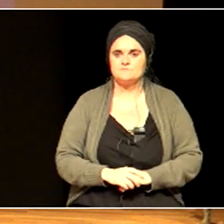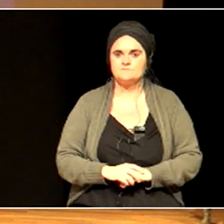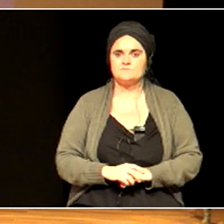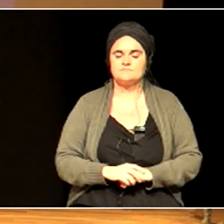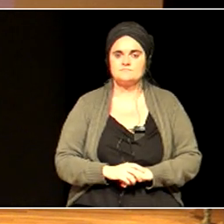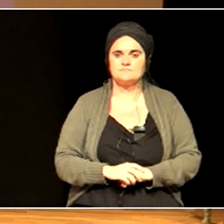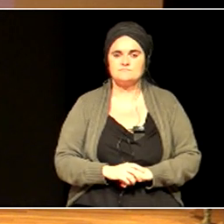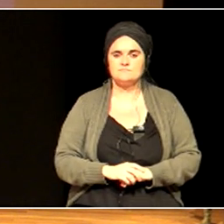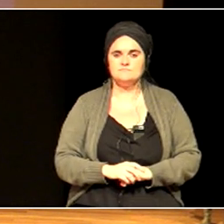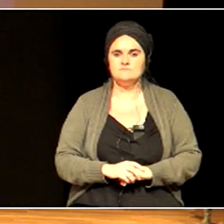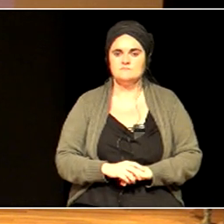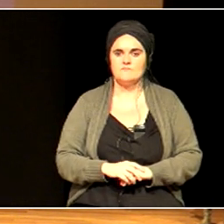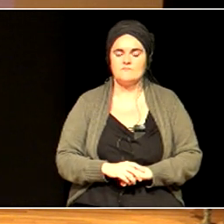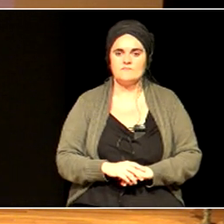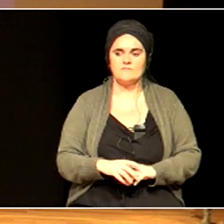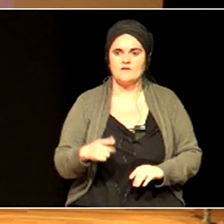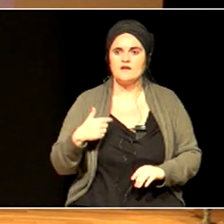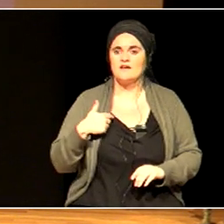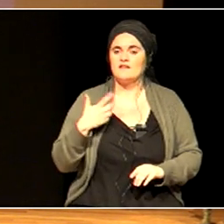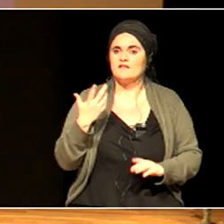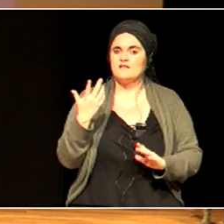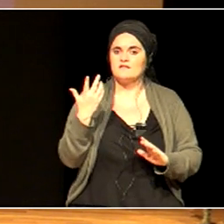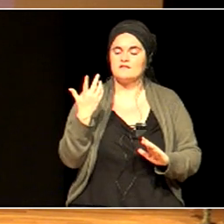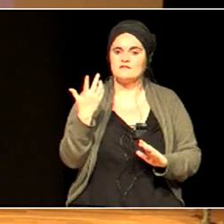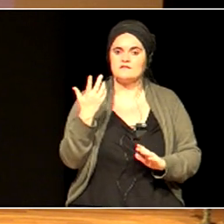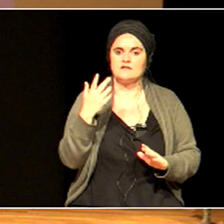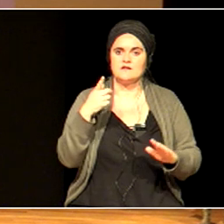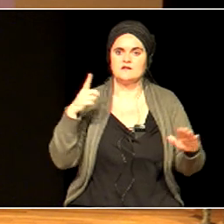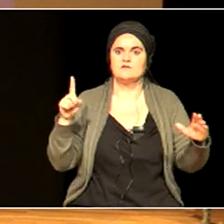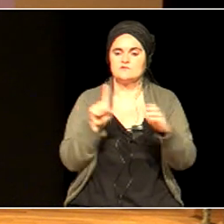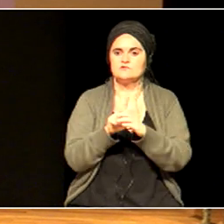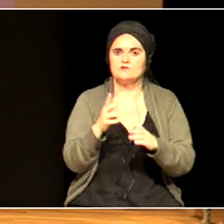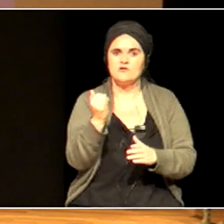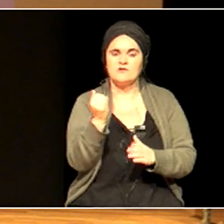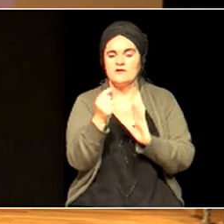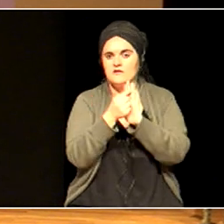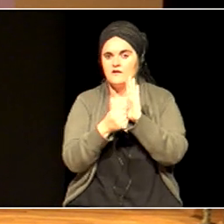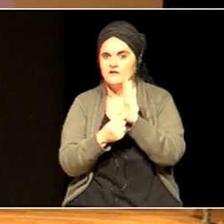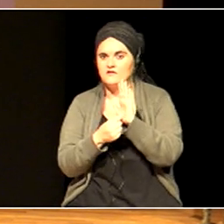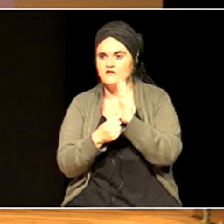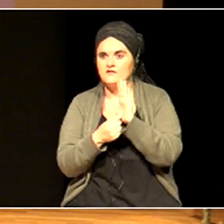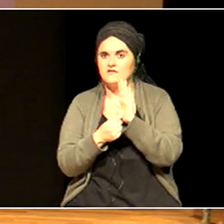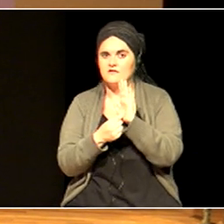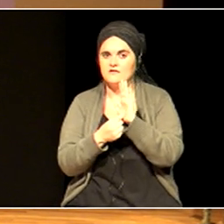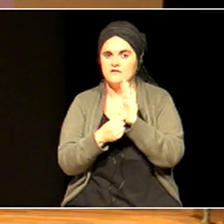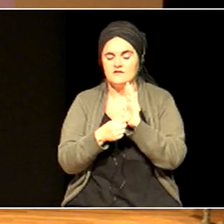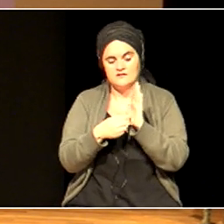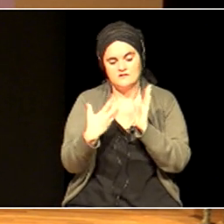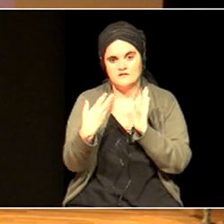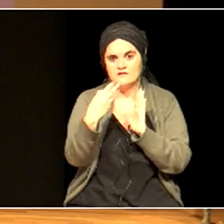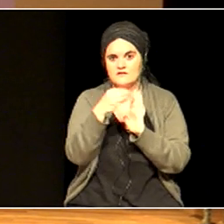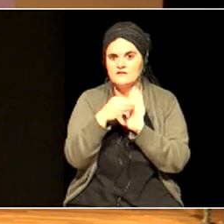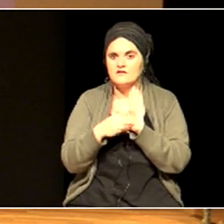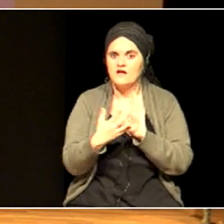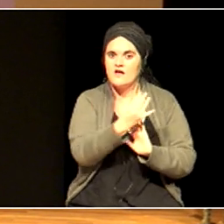to the Spanish context. And these items were, the school reduces its carbon footprint and